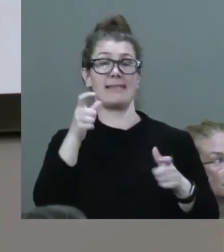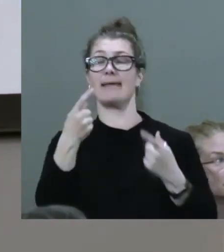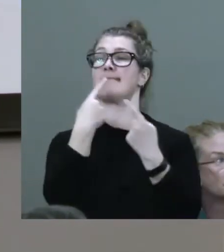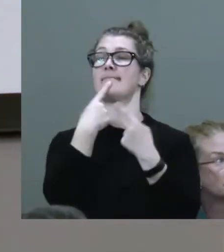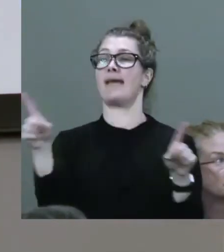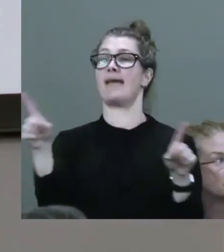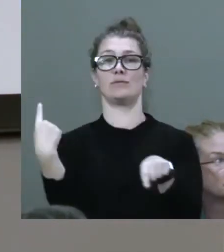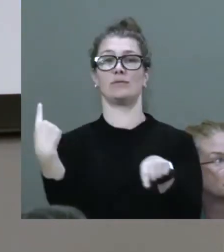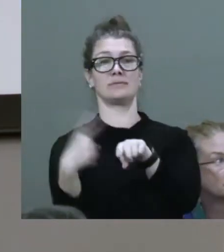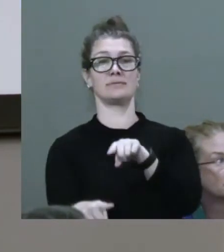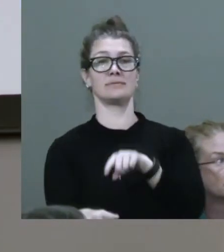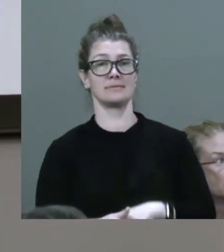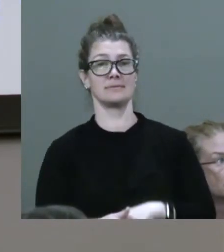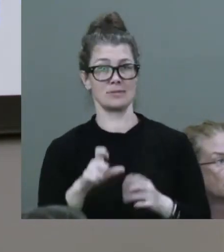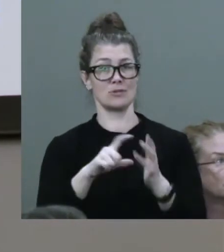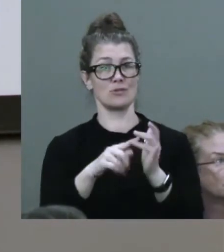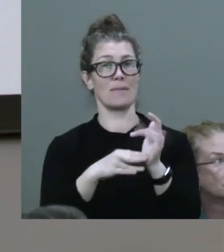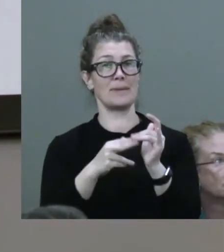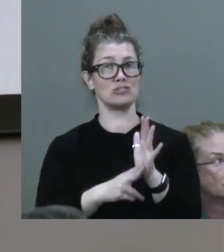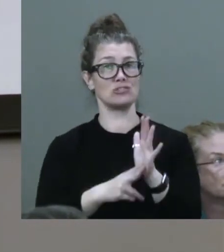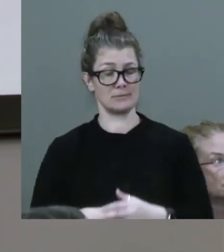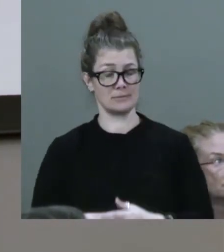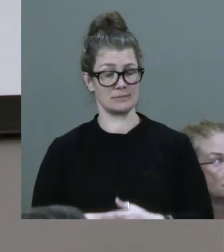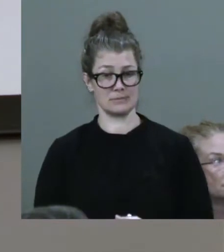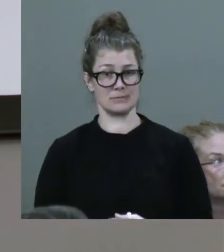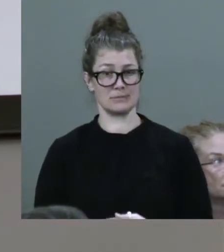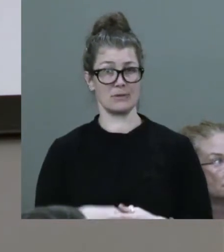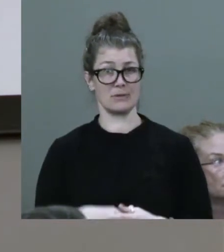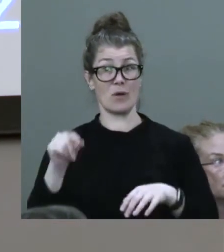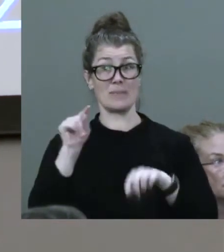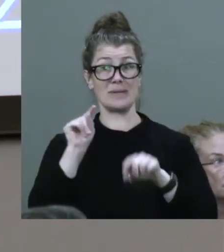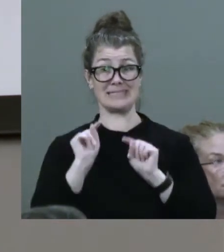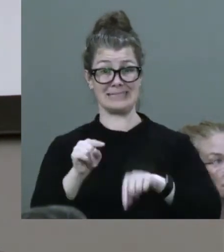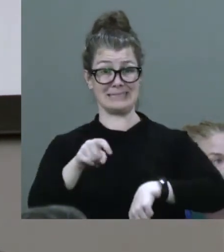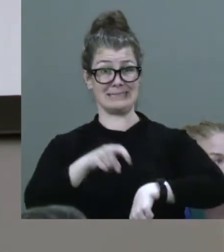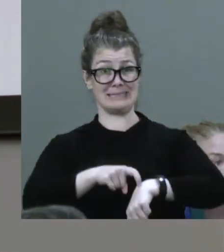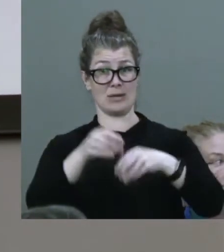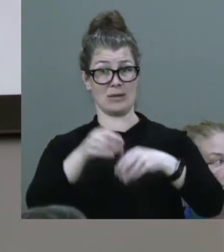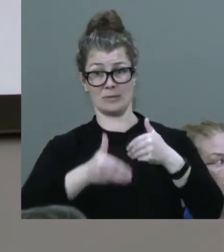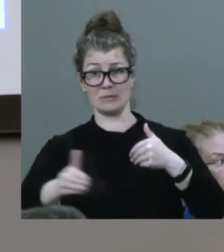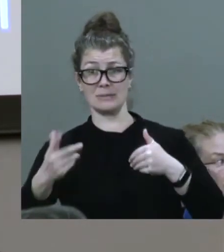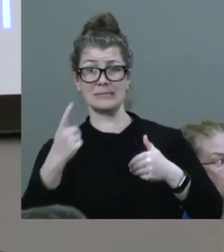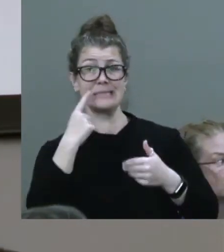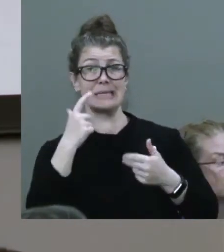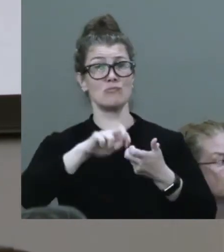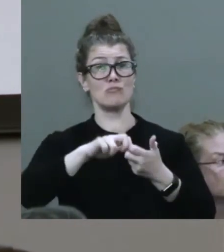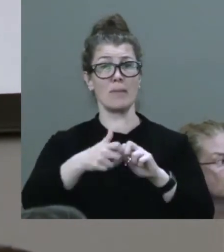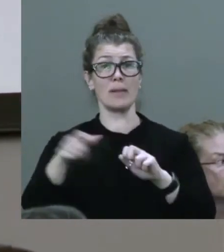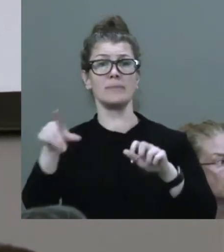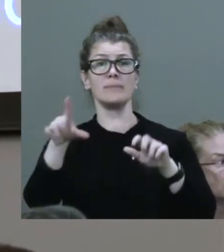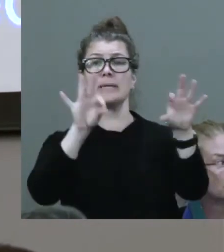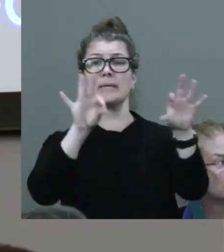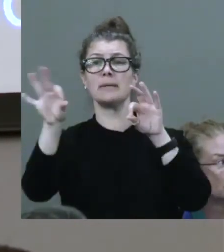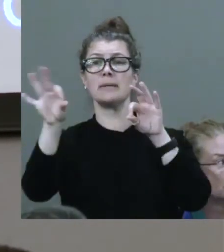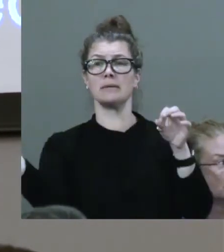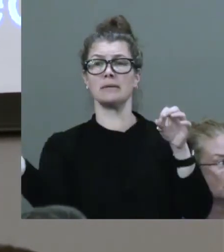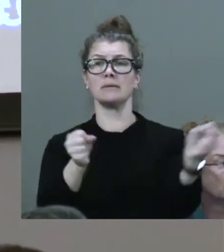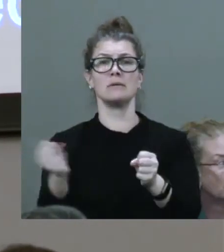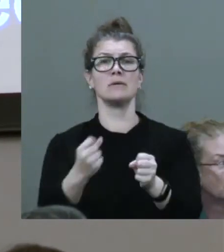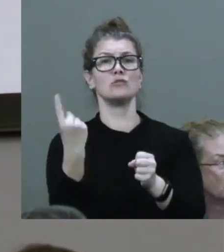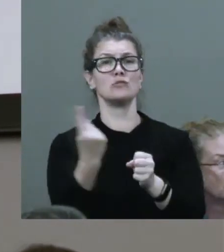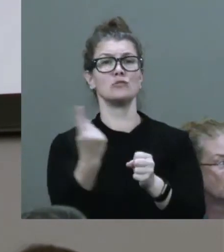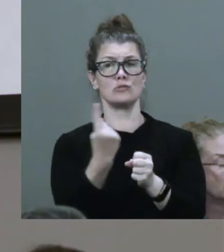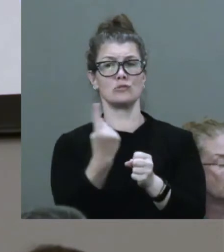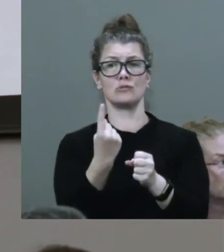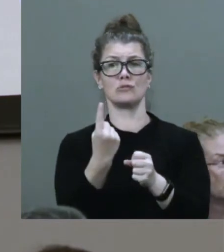And since then we have seen problems continue. Problems with the people that they picked to be our commissioners.